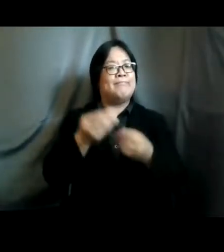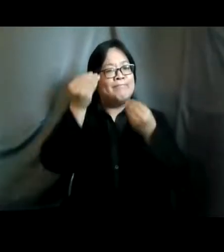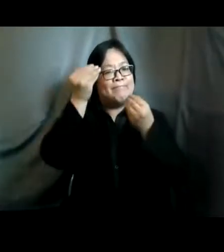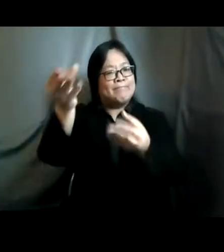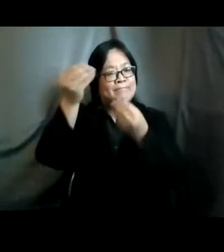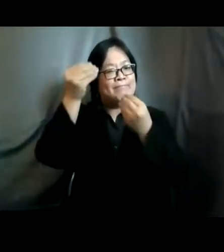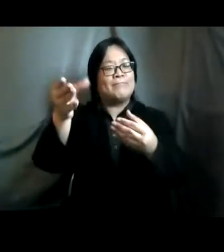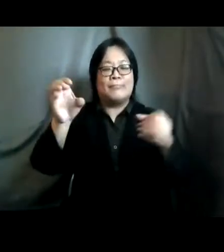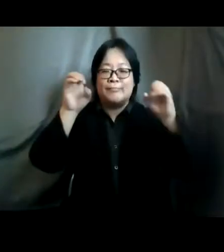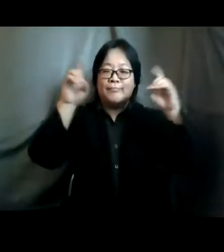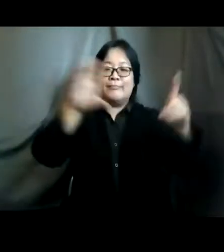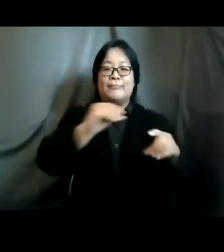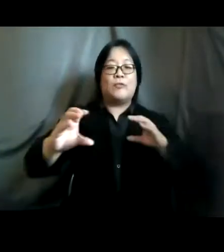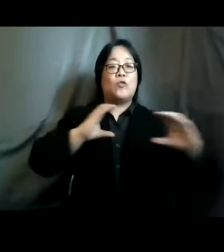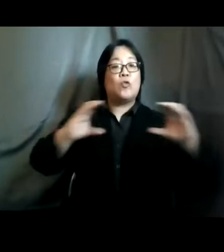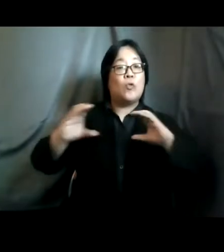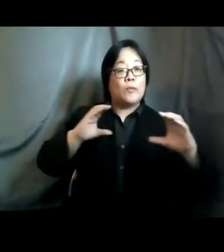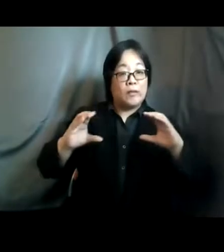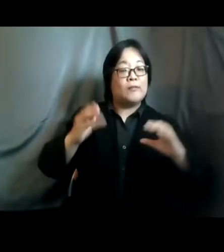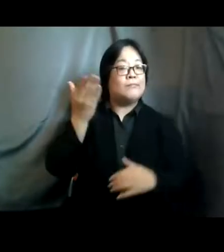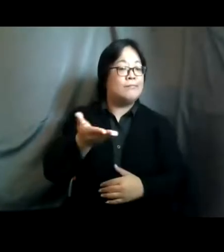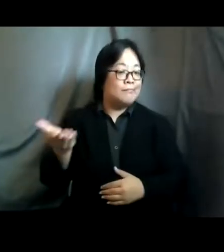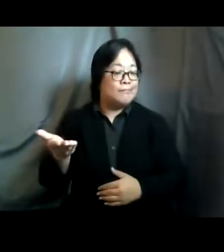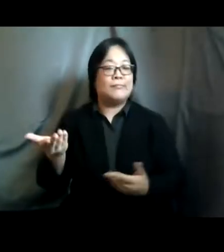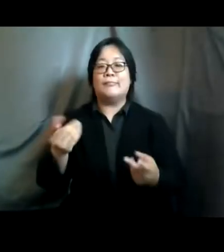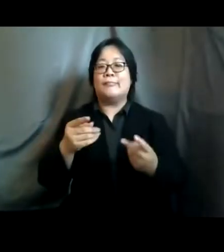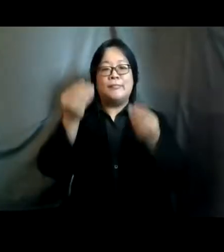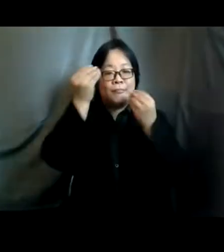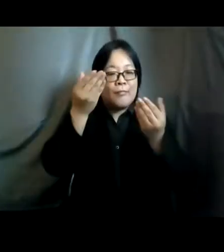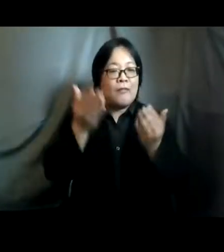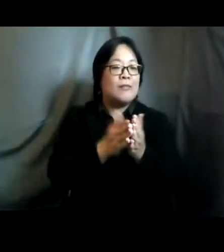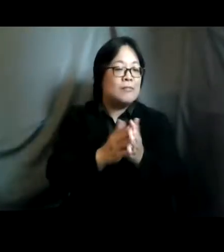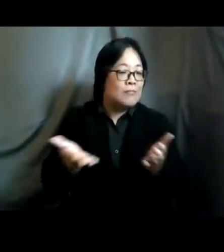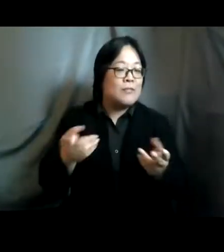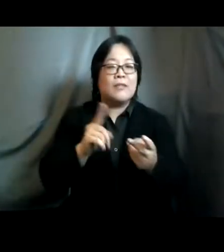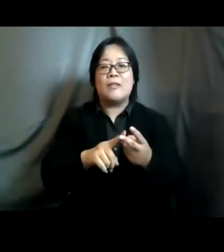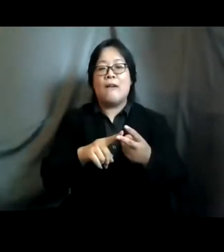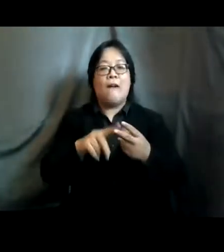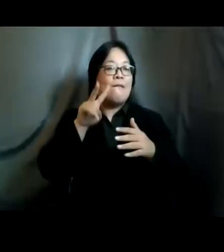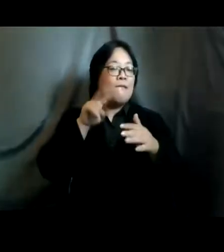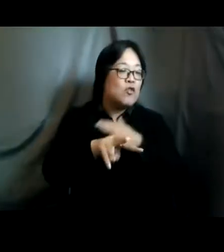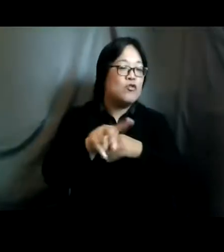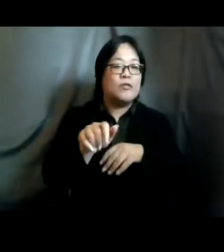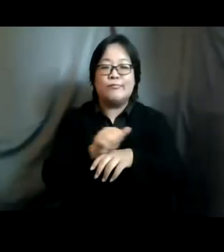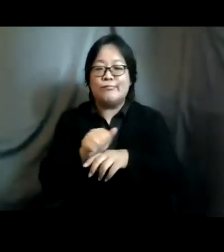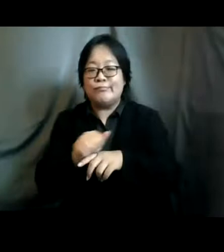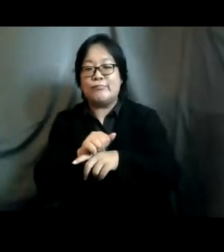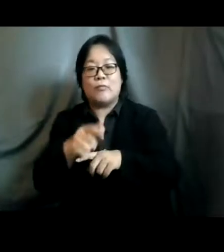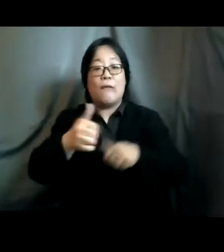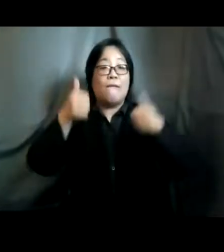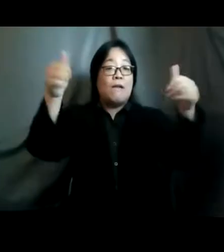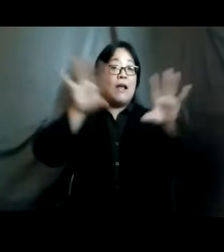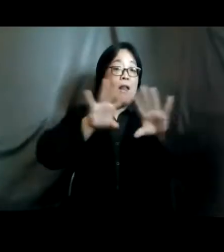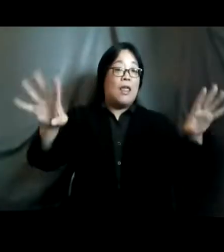and communication materials uh such as resource kids and virtual trainings for our frontline health care workers